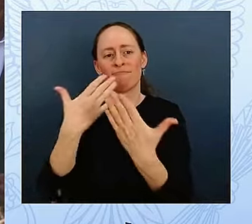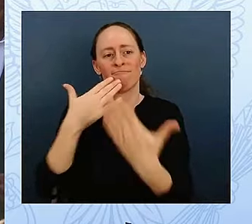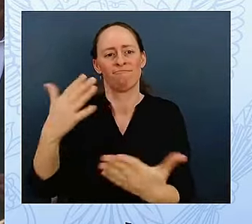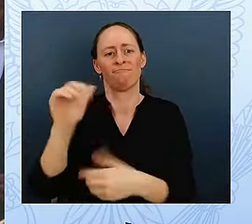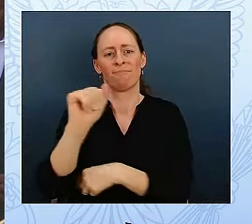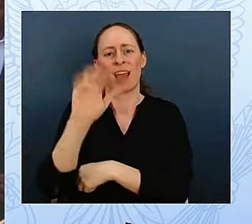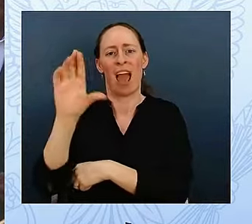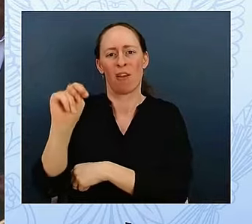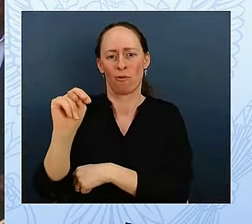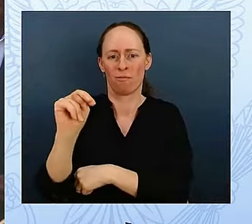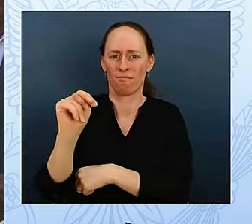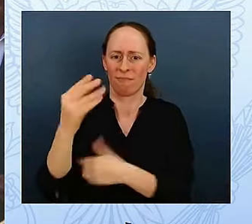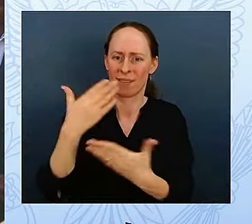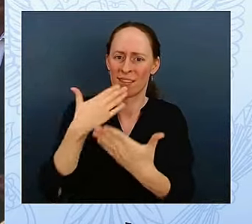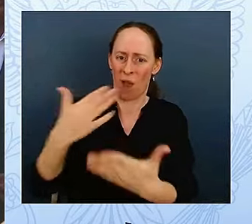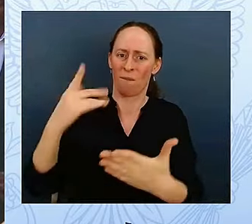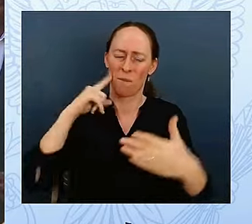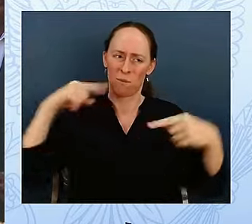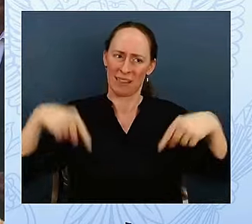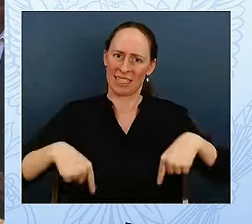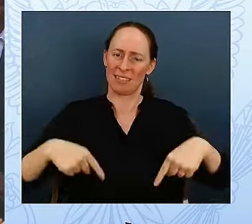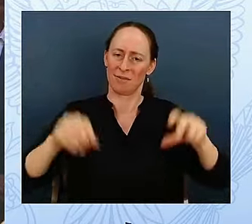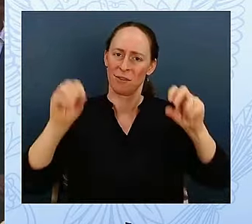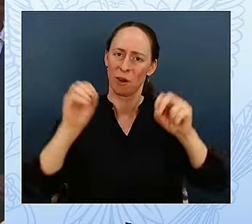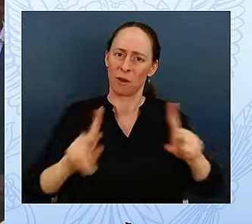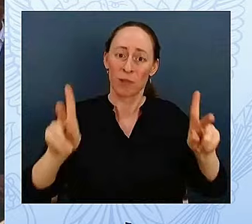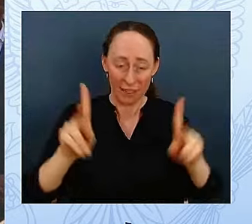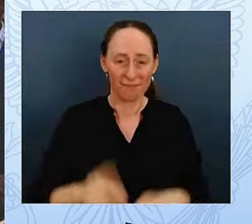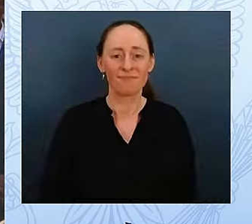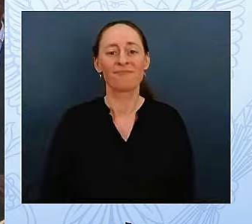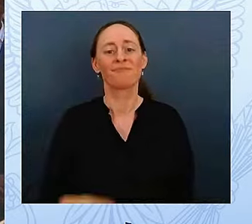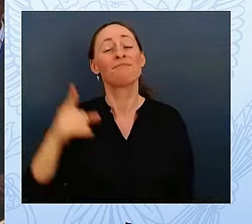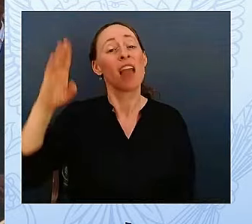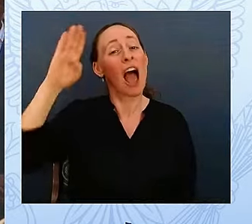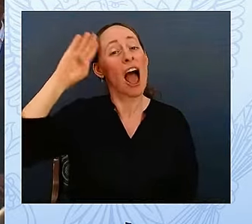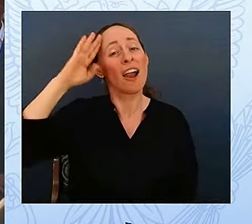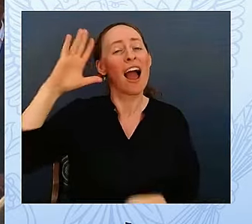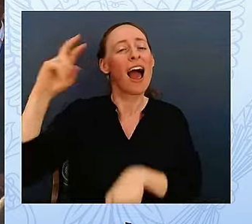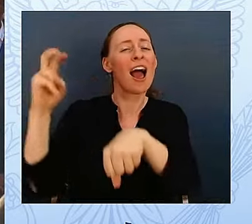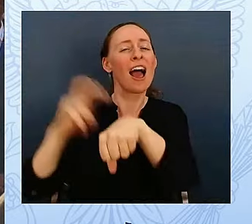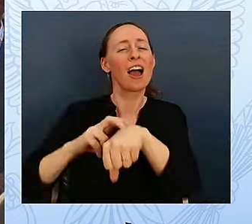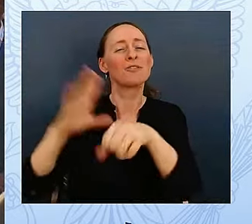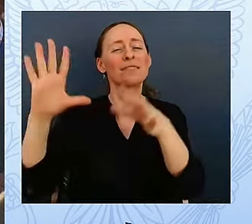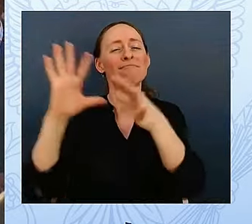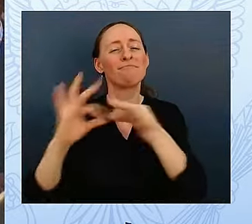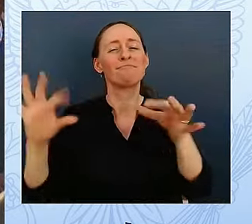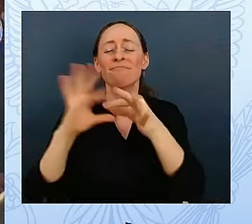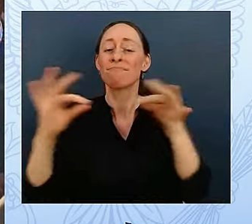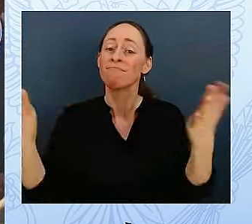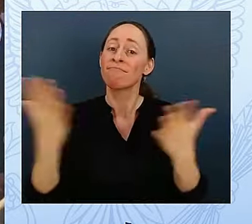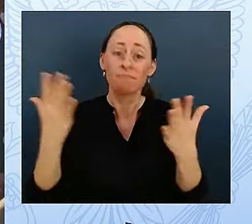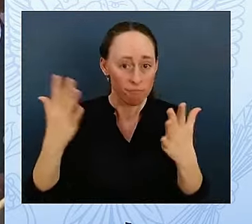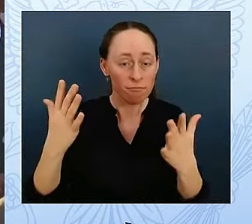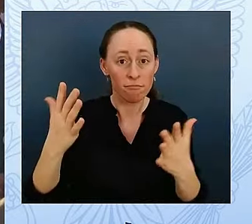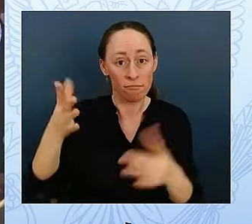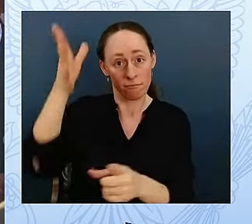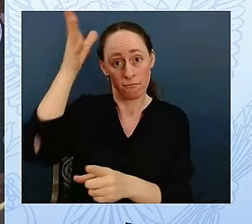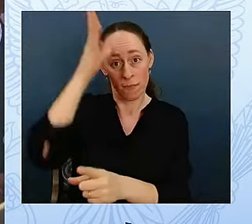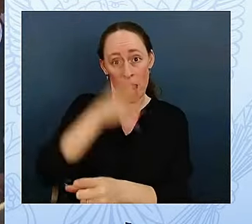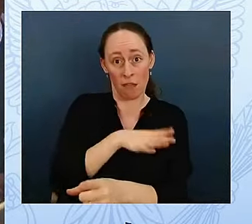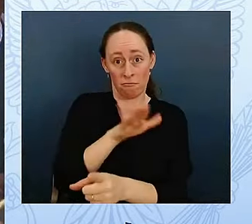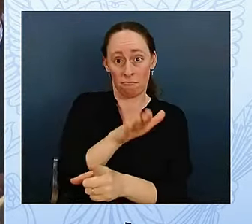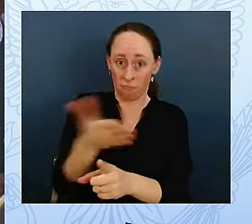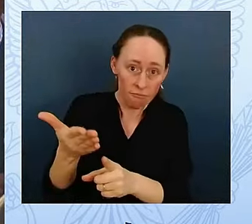the story of a man who arrives at the gates of heaven and asked to be let in. St. Peter says, of course, just show us your scars. The man says, I have no